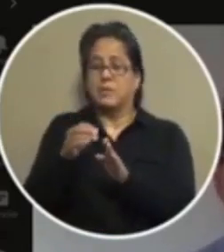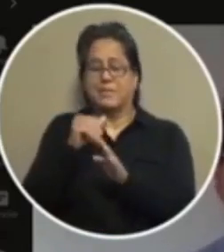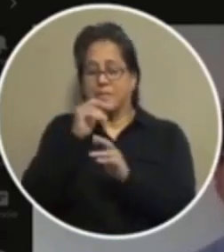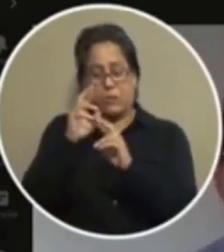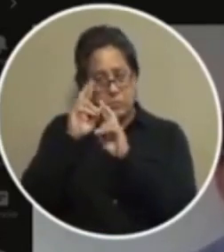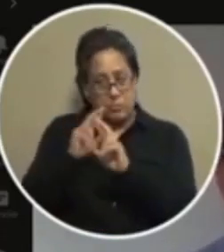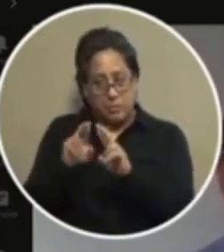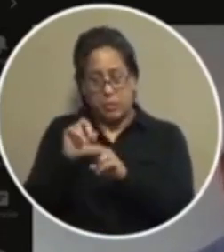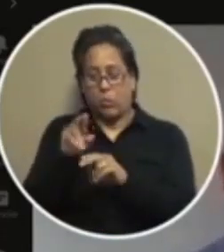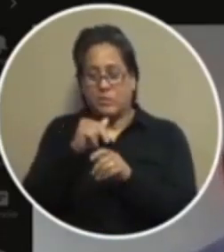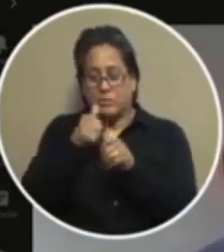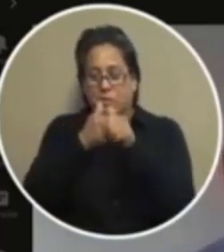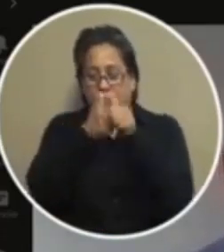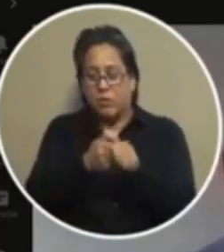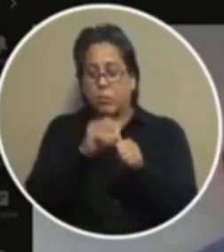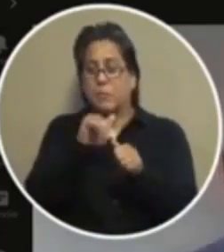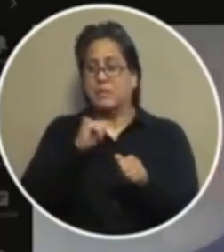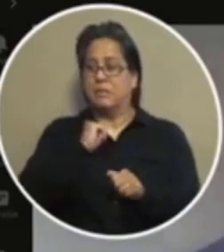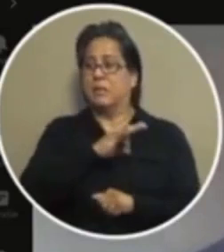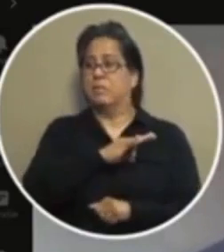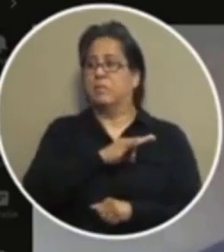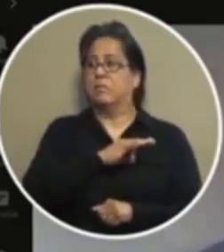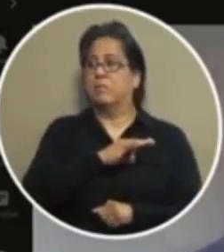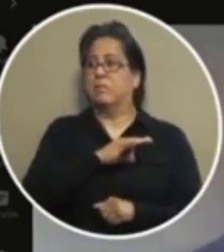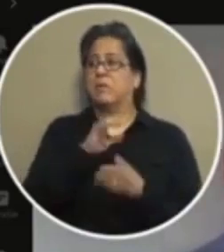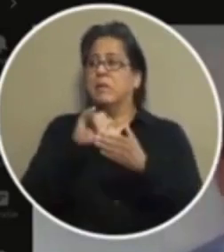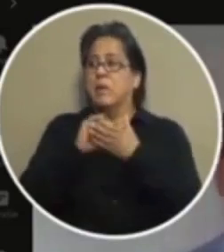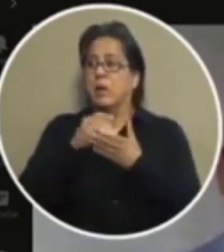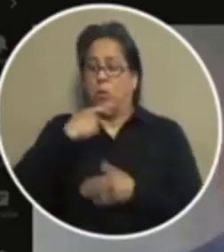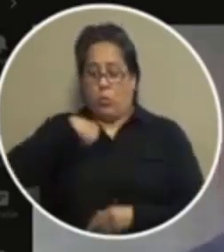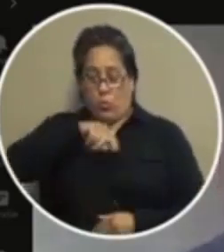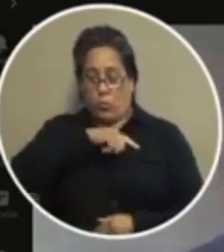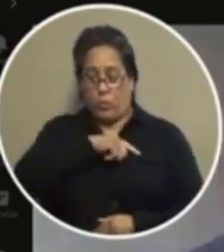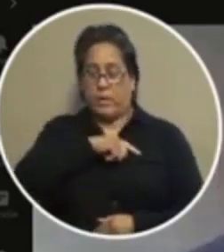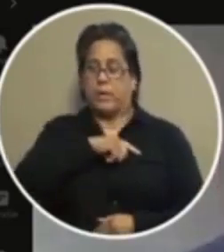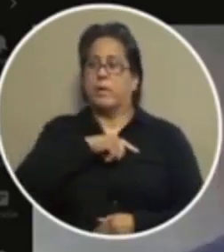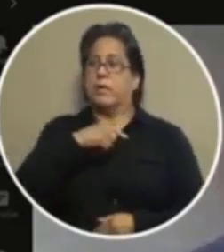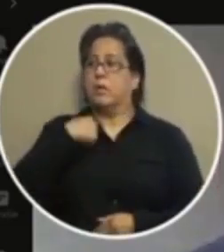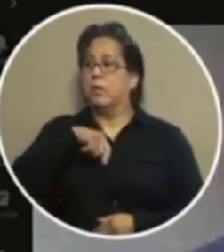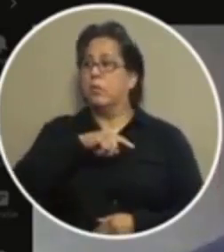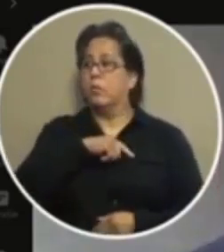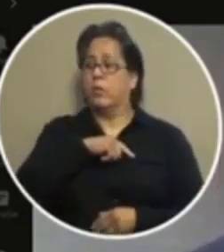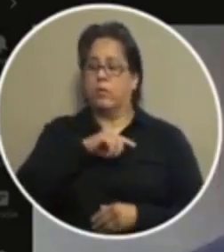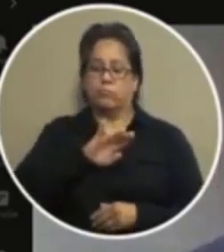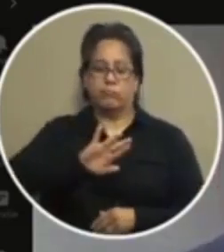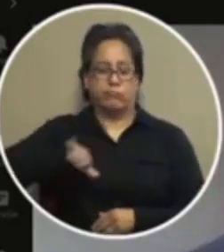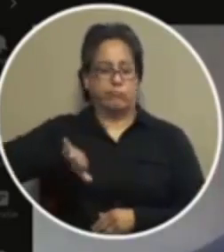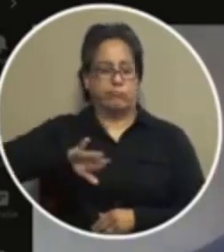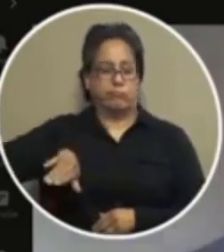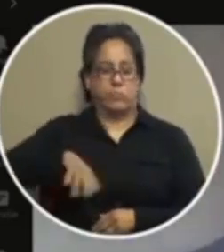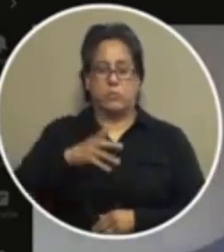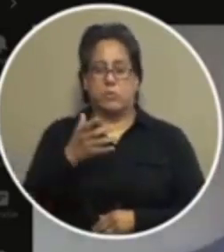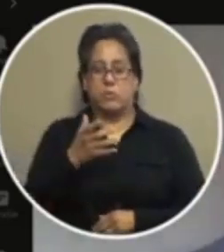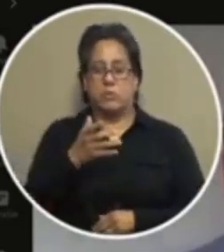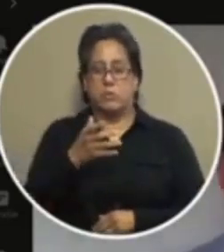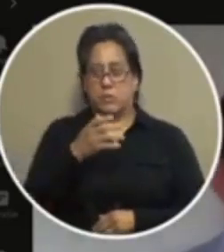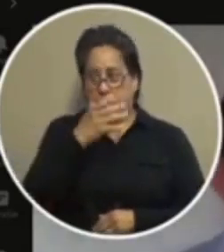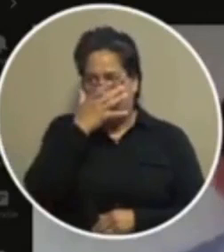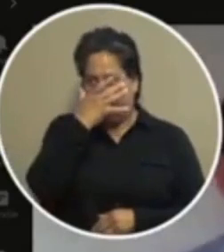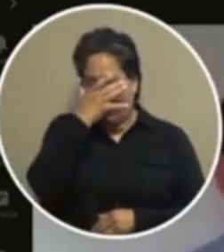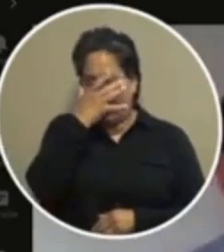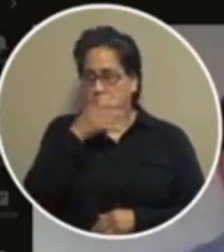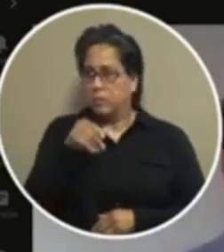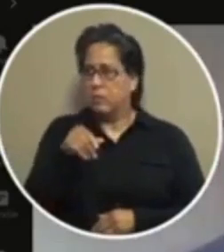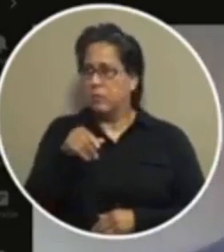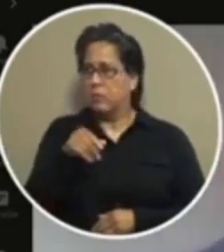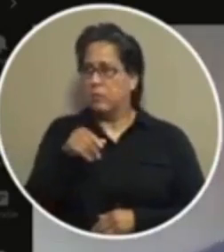not respected or followed through by staff and that we are we are blown away and put to the side well then i'd like to have a conversation